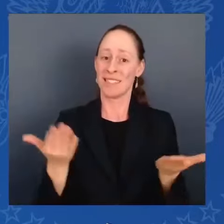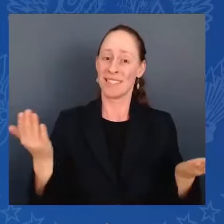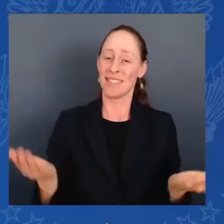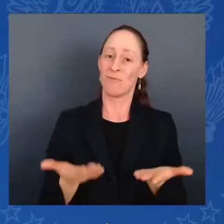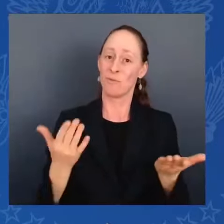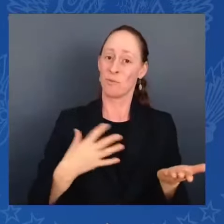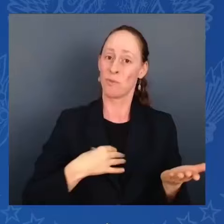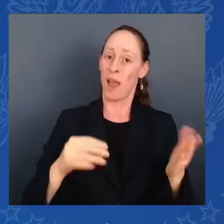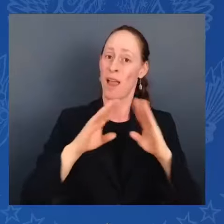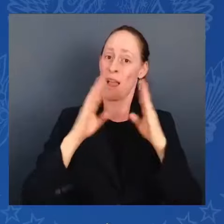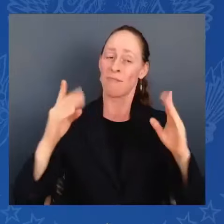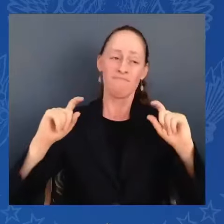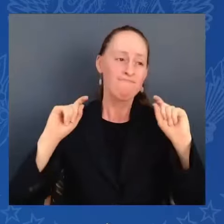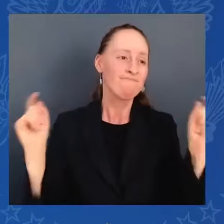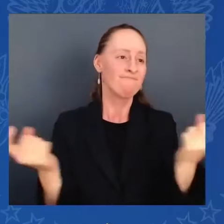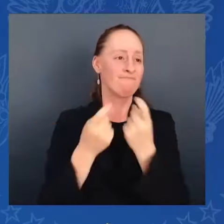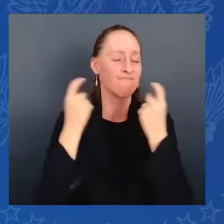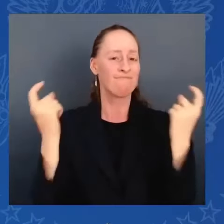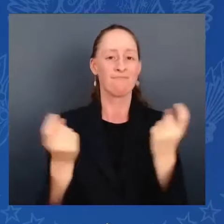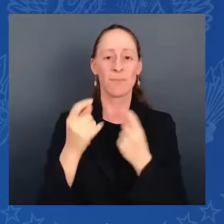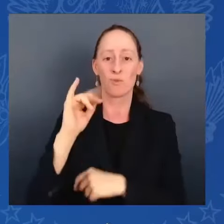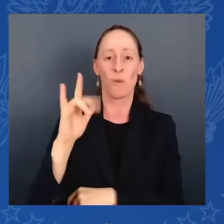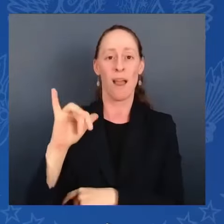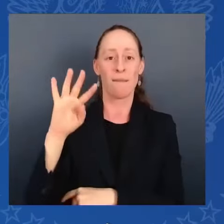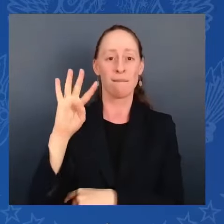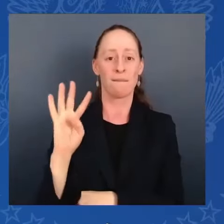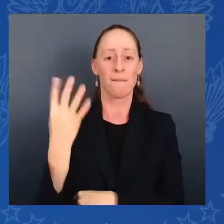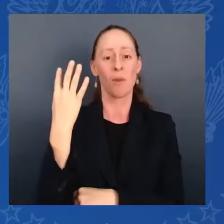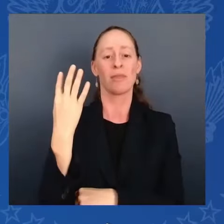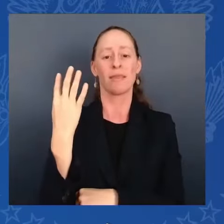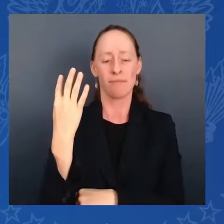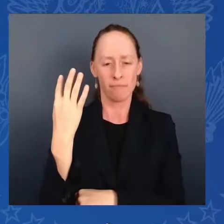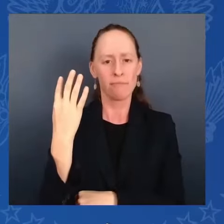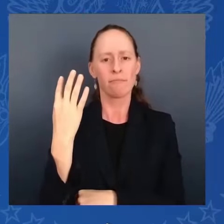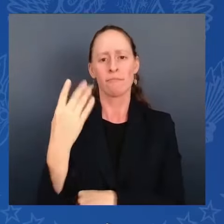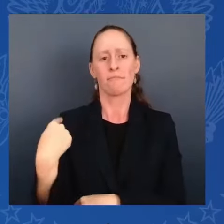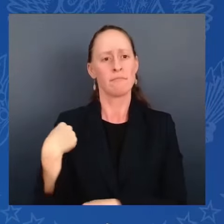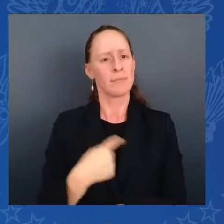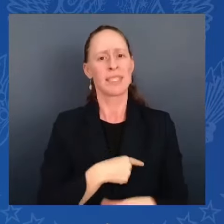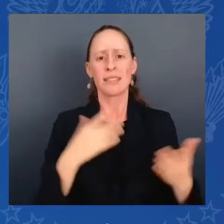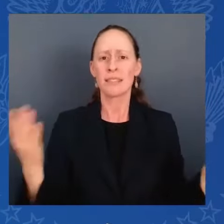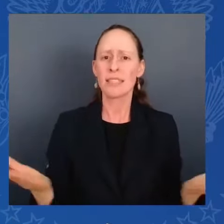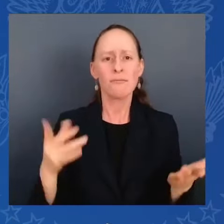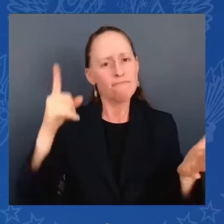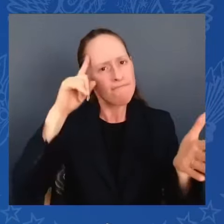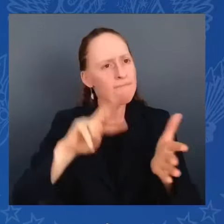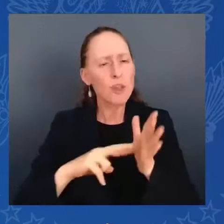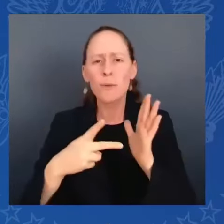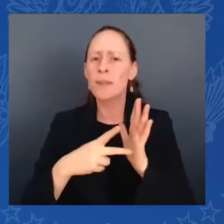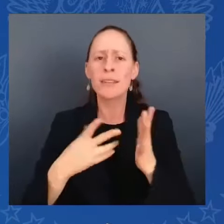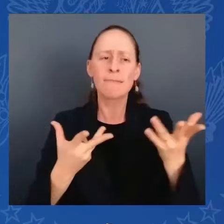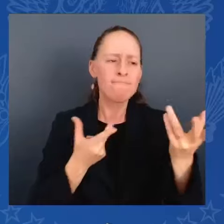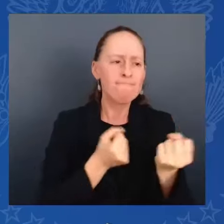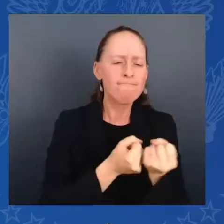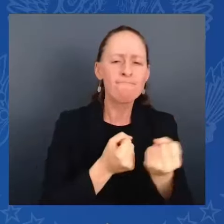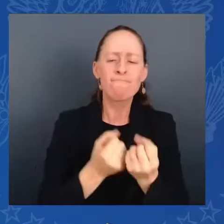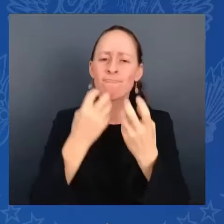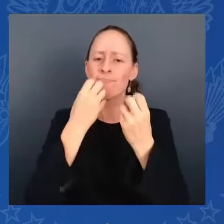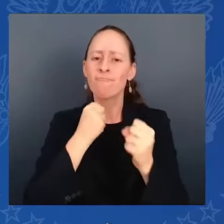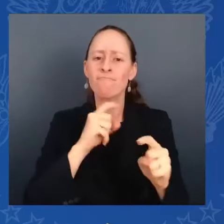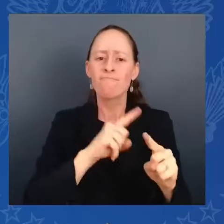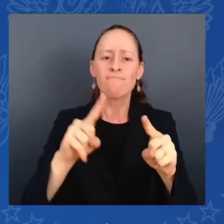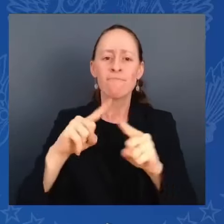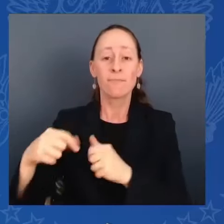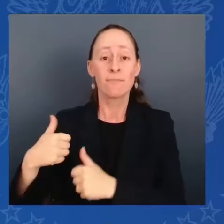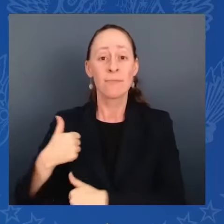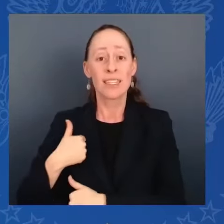families. The United States has the strongest fighting force on Earth. And that's because of all